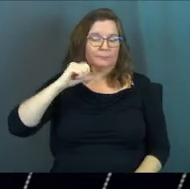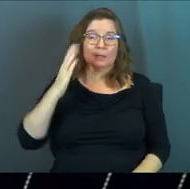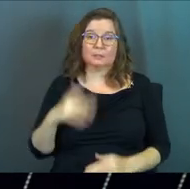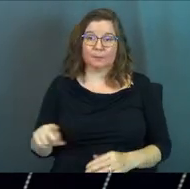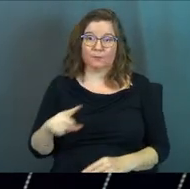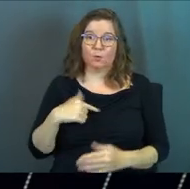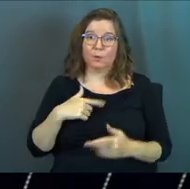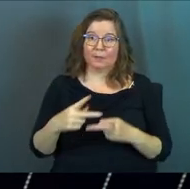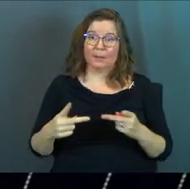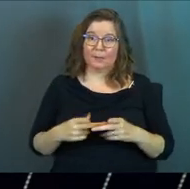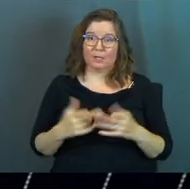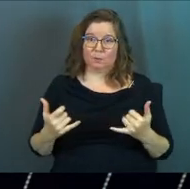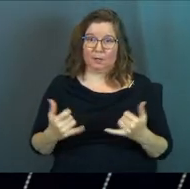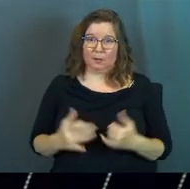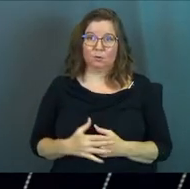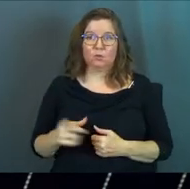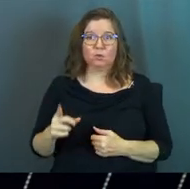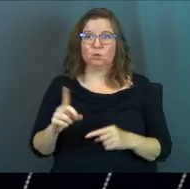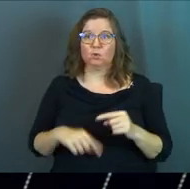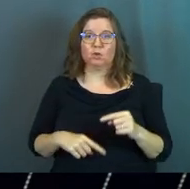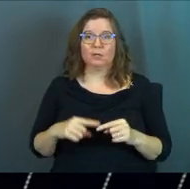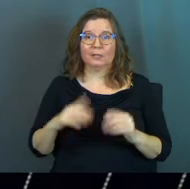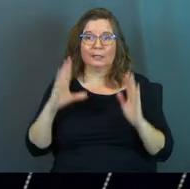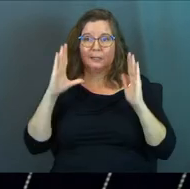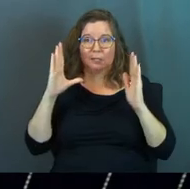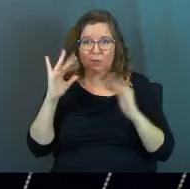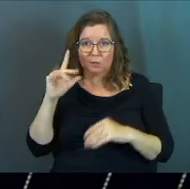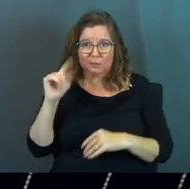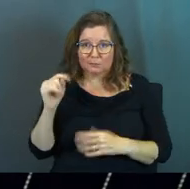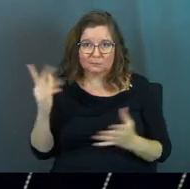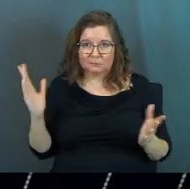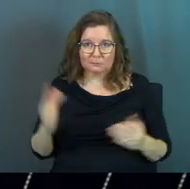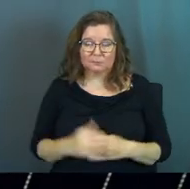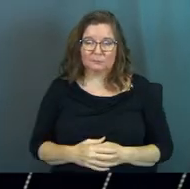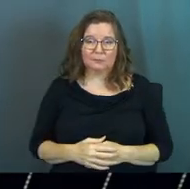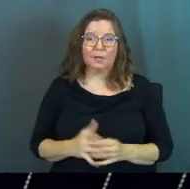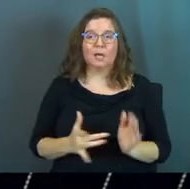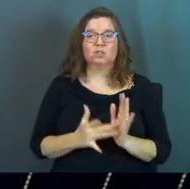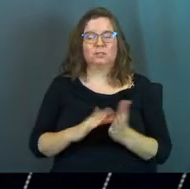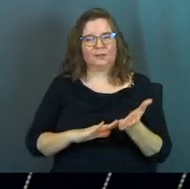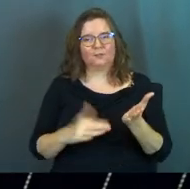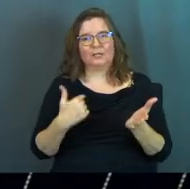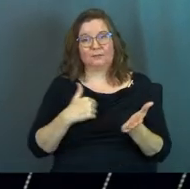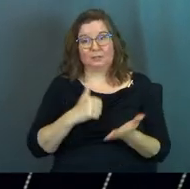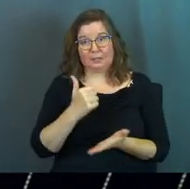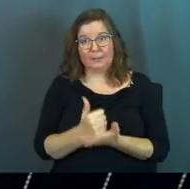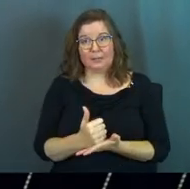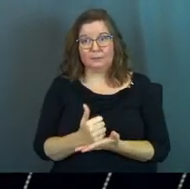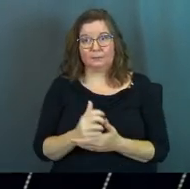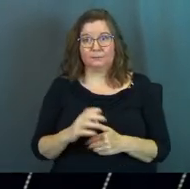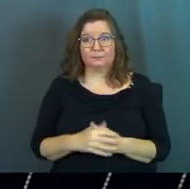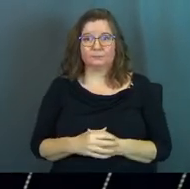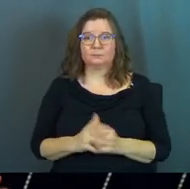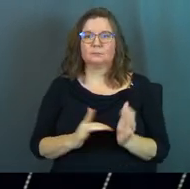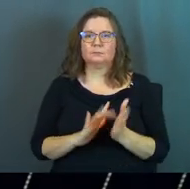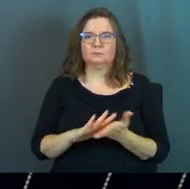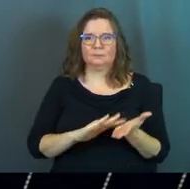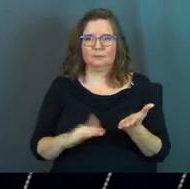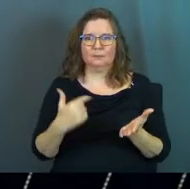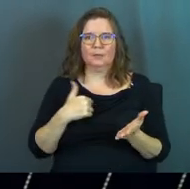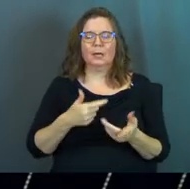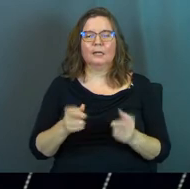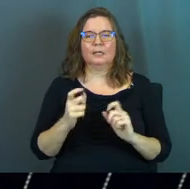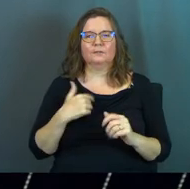And some of you guys are in that place right now. You couldn't hear it. And Jesus forgives us, amen? Jesus